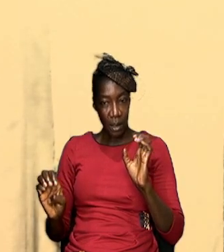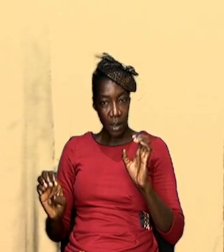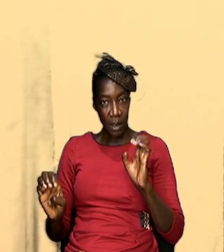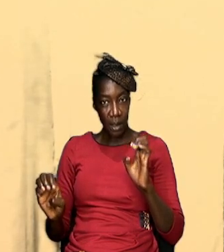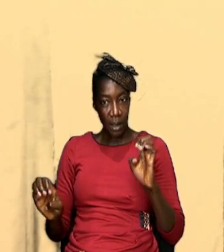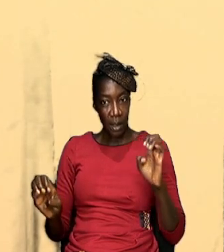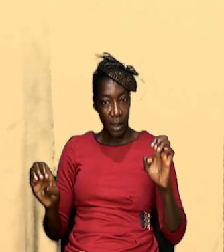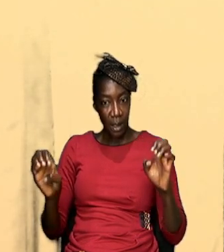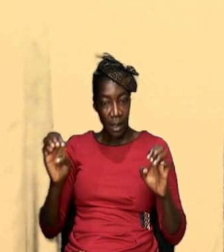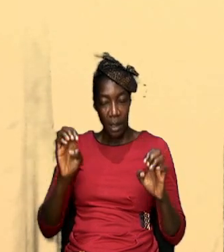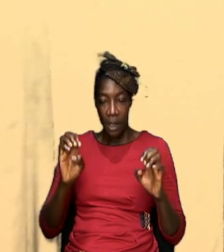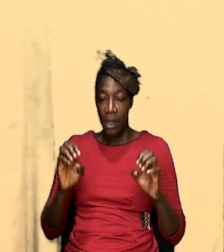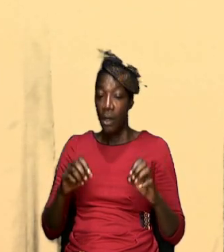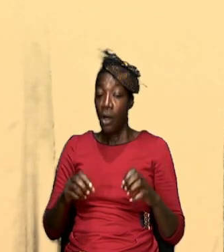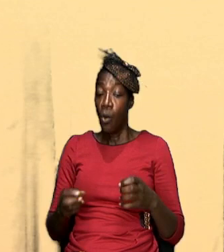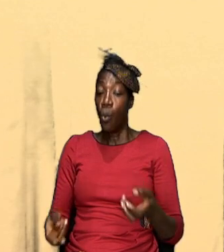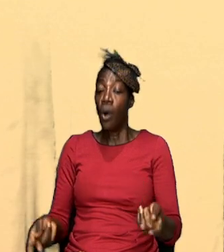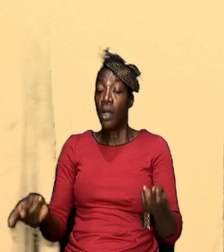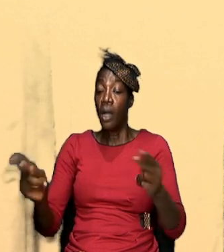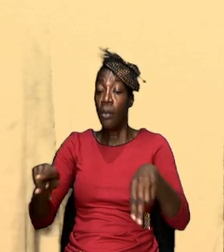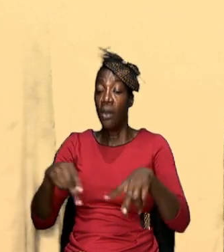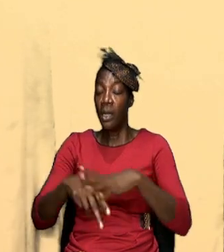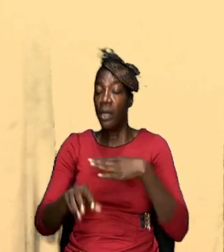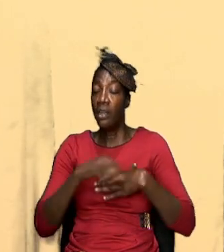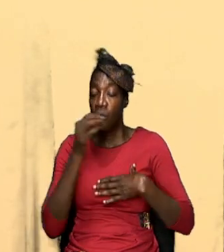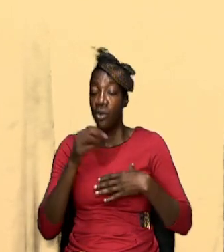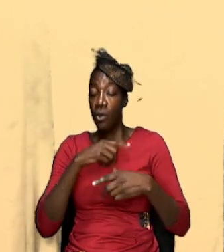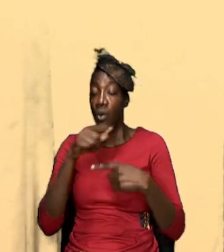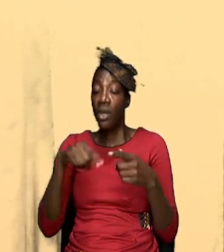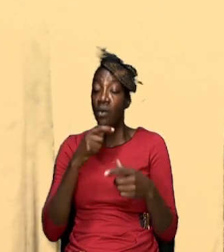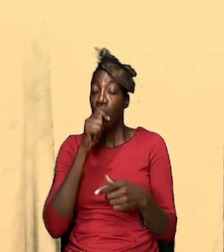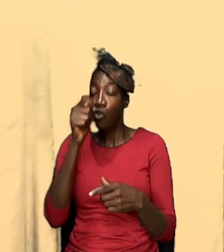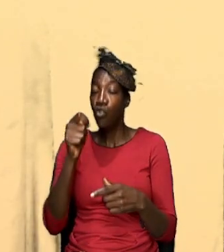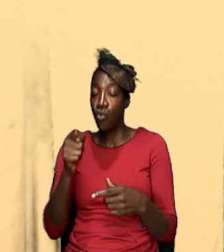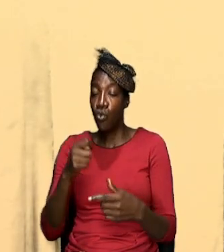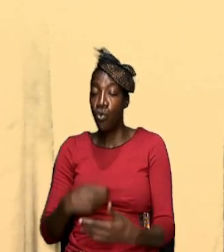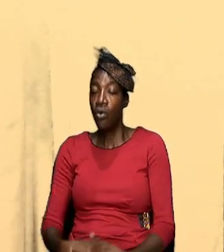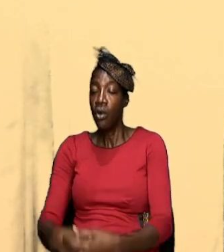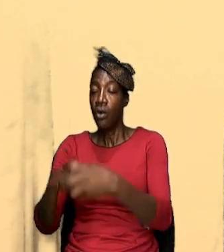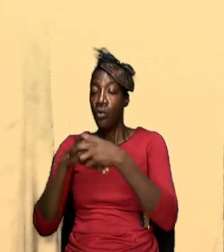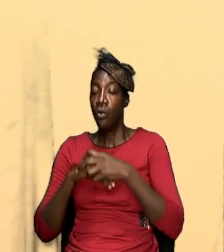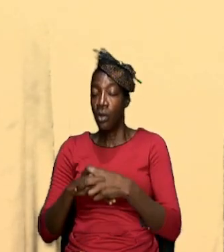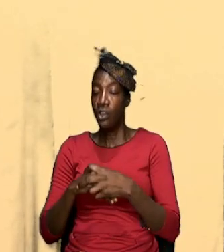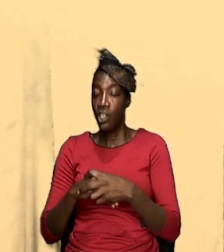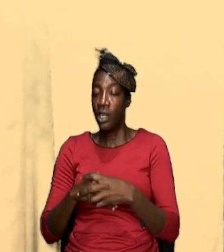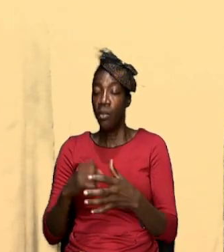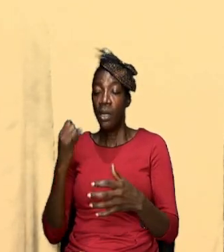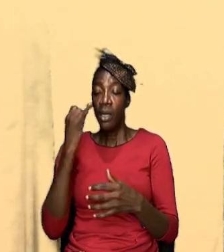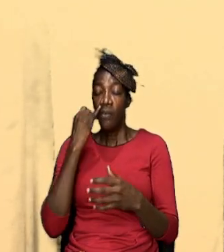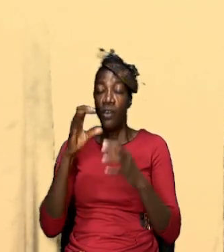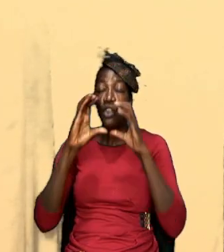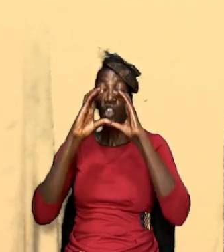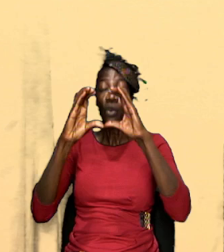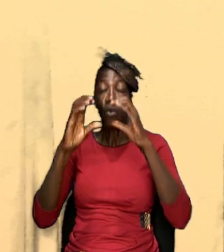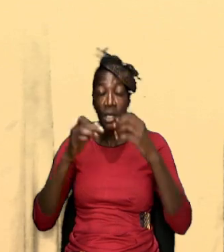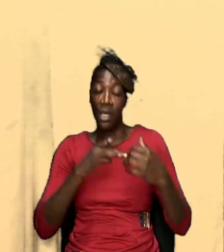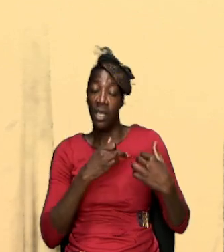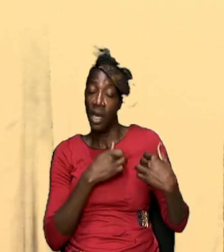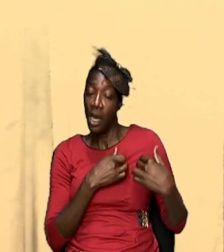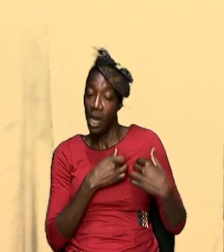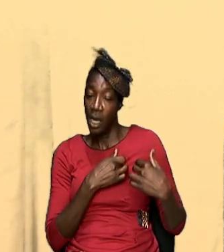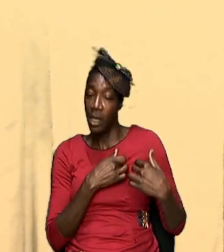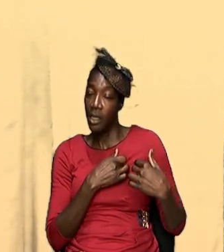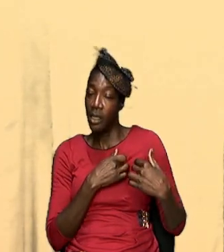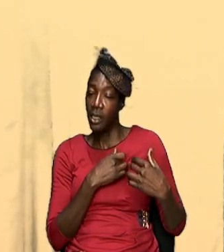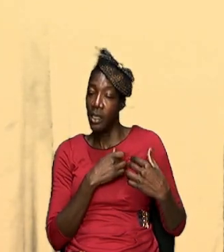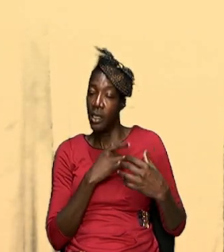happening in our spirit when we are in true worship you know if we are shouting in our hearts then